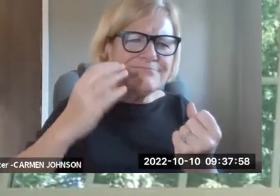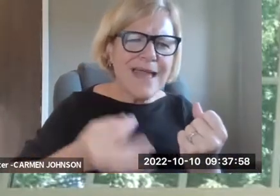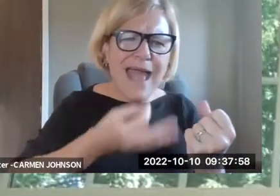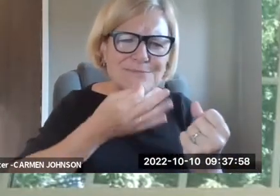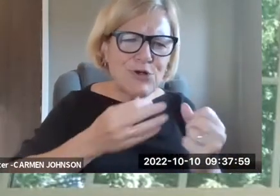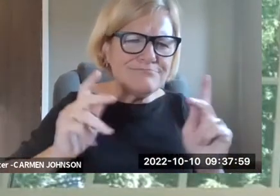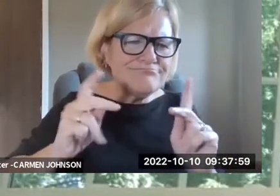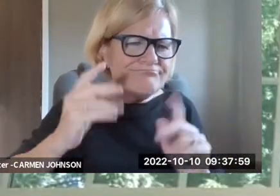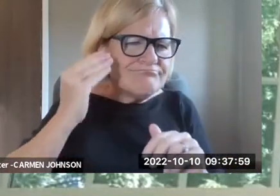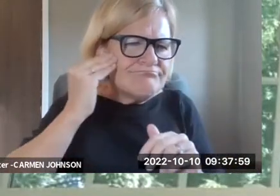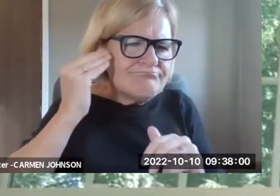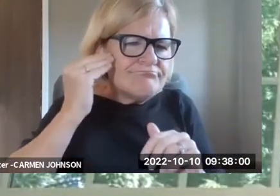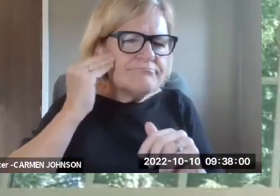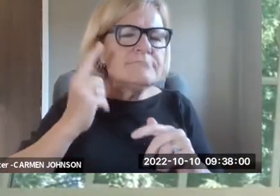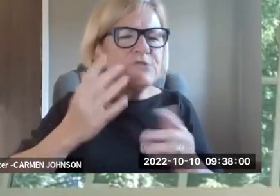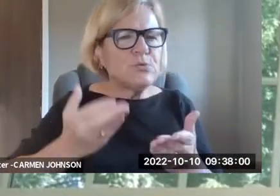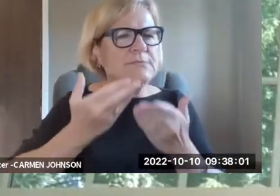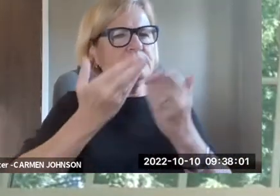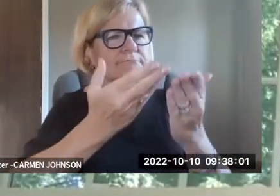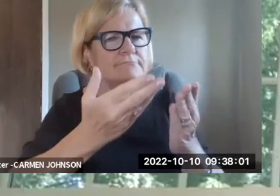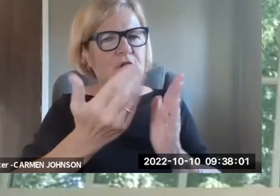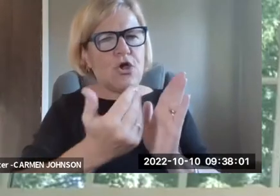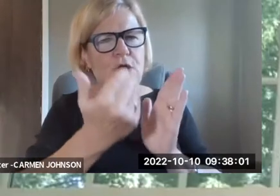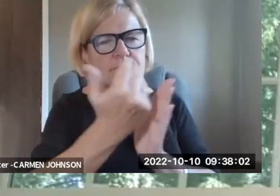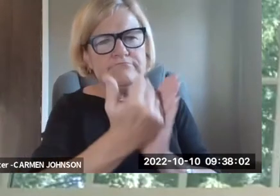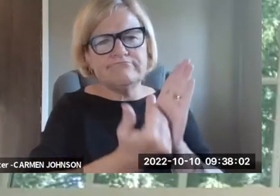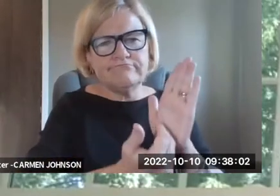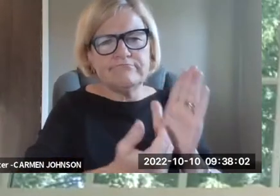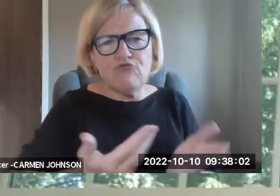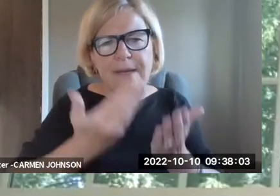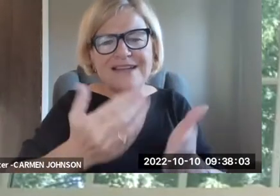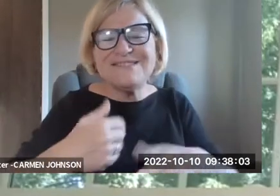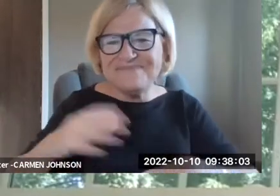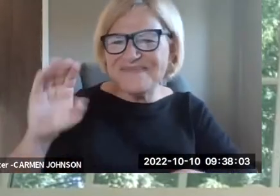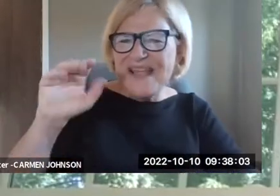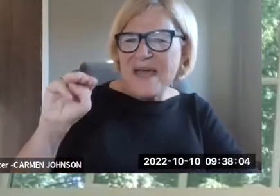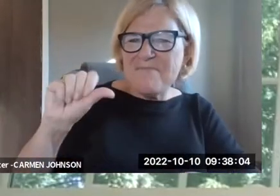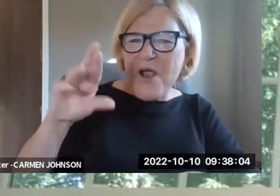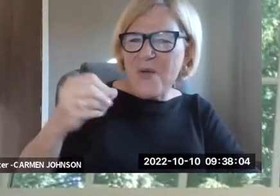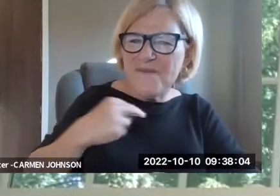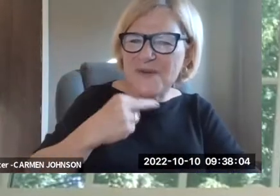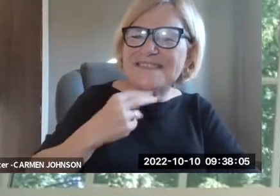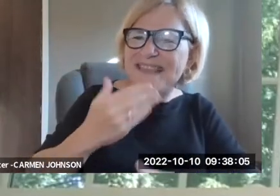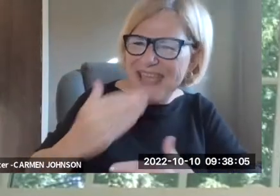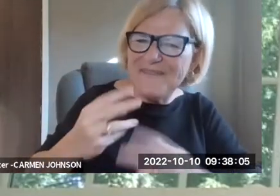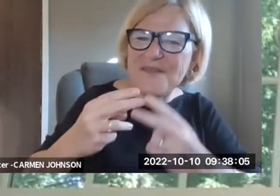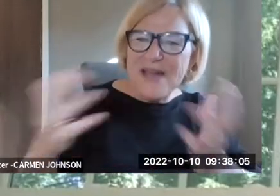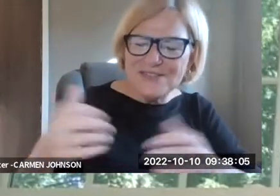um, on these issues as attorneys and advocates and experts in the field in developing the recommendations.